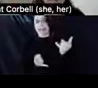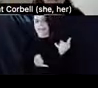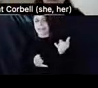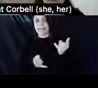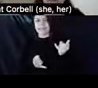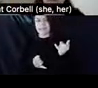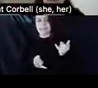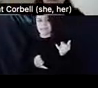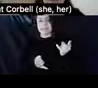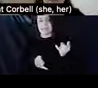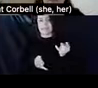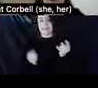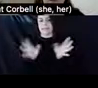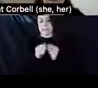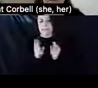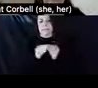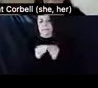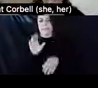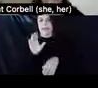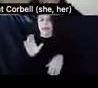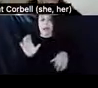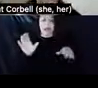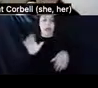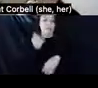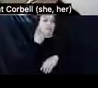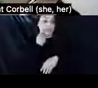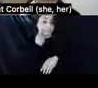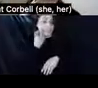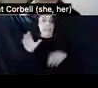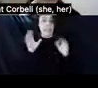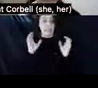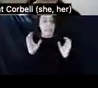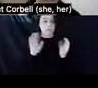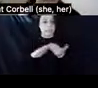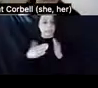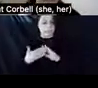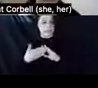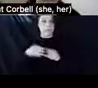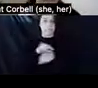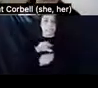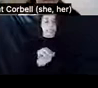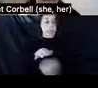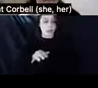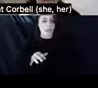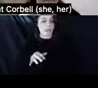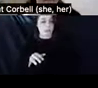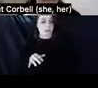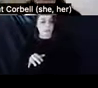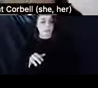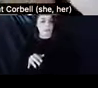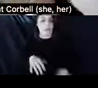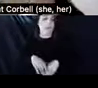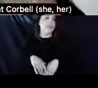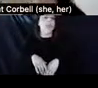uh, uh, of the, uh, city council, uh, uh, uh, uh, uh, of rights was passed, intro 2176